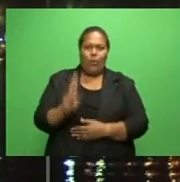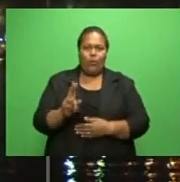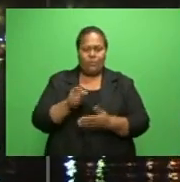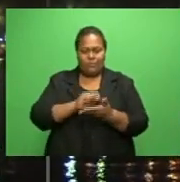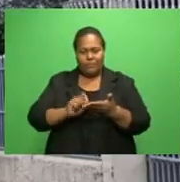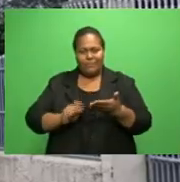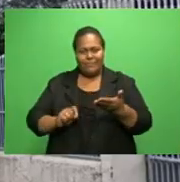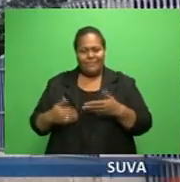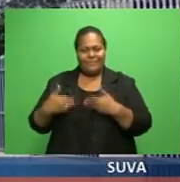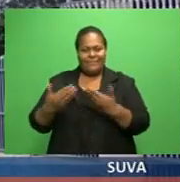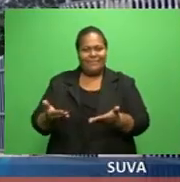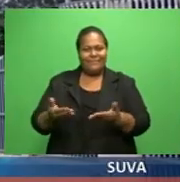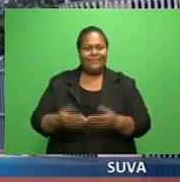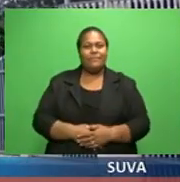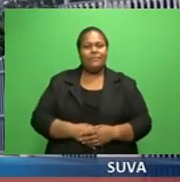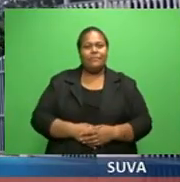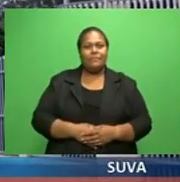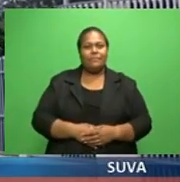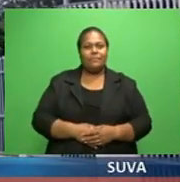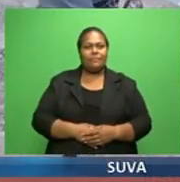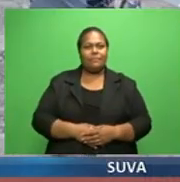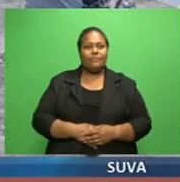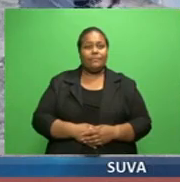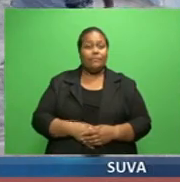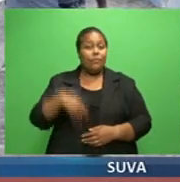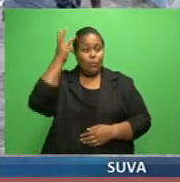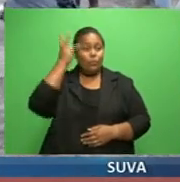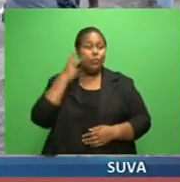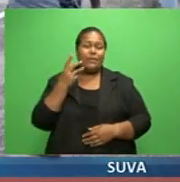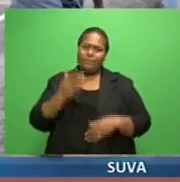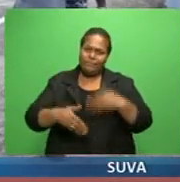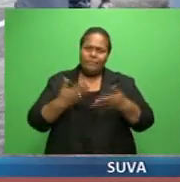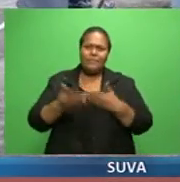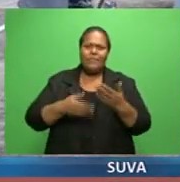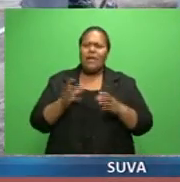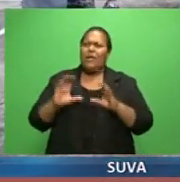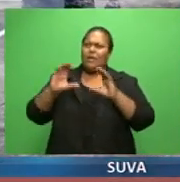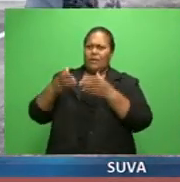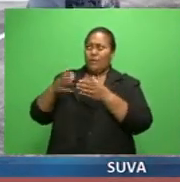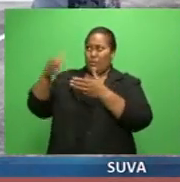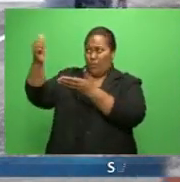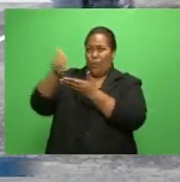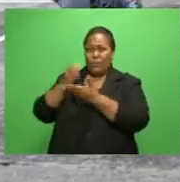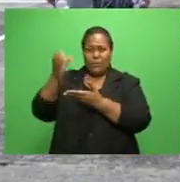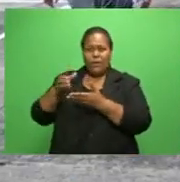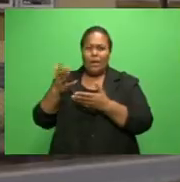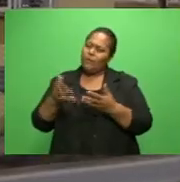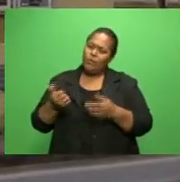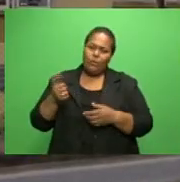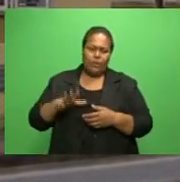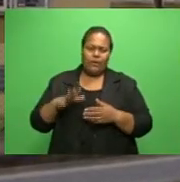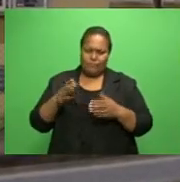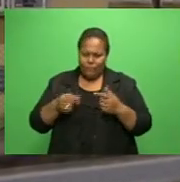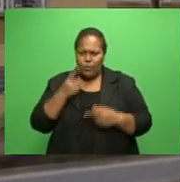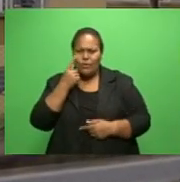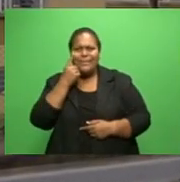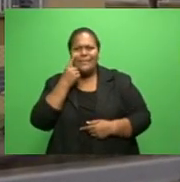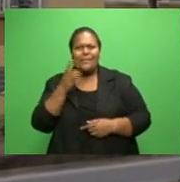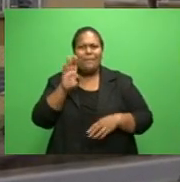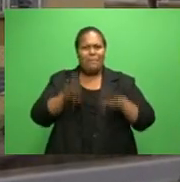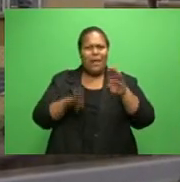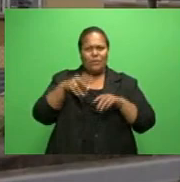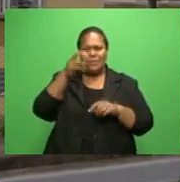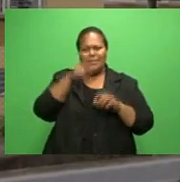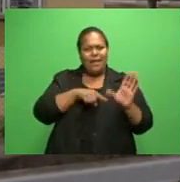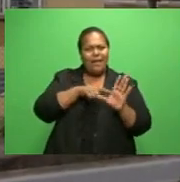The Opposition Whip says the party's biggest constituency has made a calculated decision to see balance between young and old